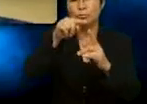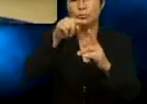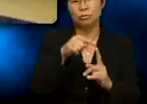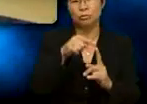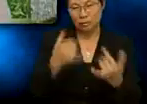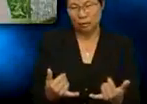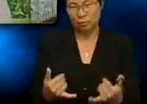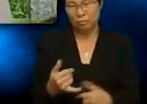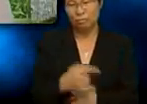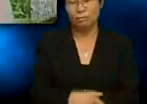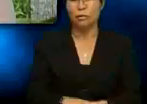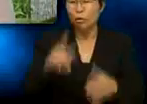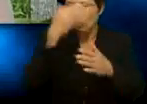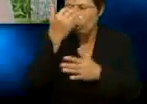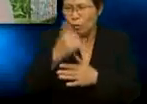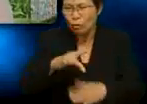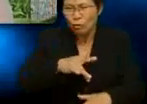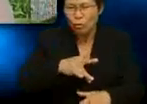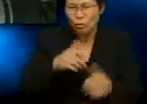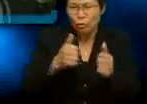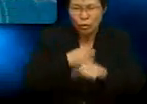And why is he fiddling with that wristband?